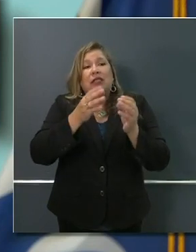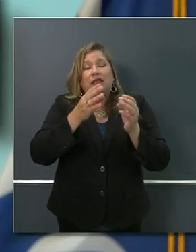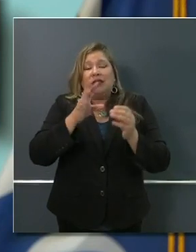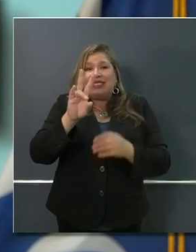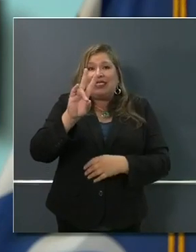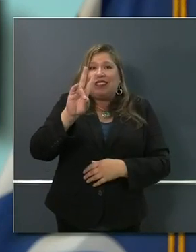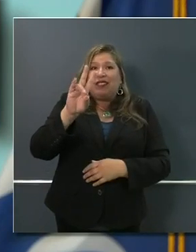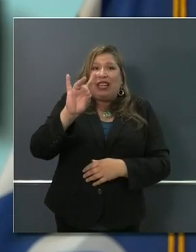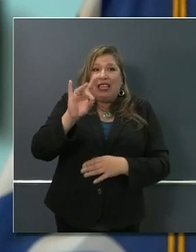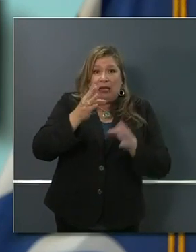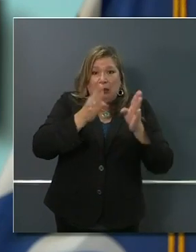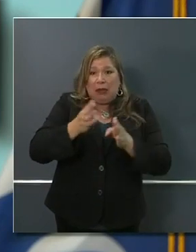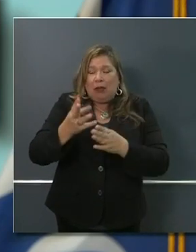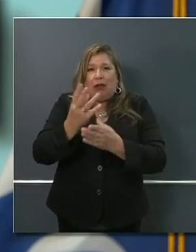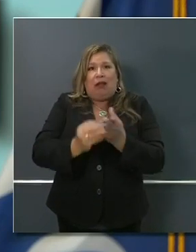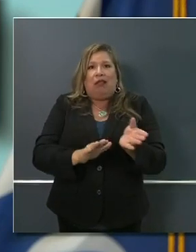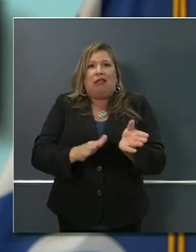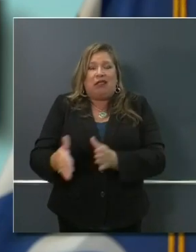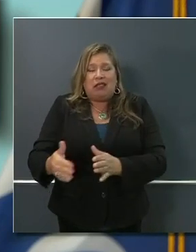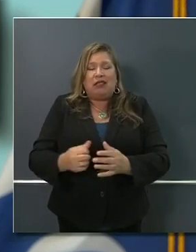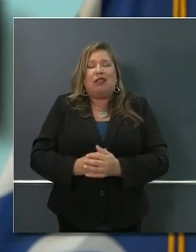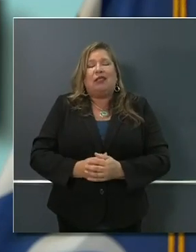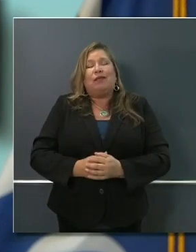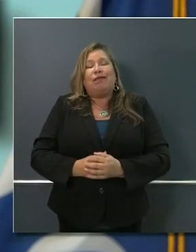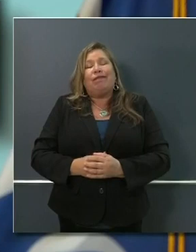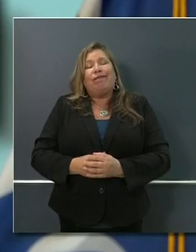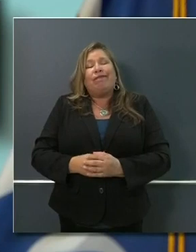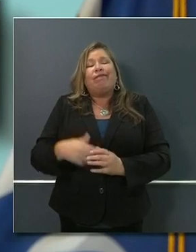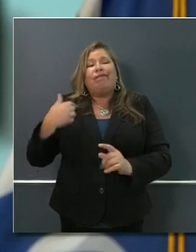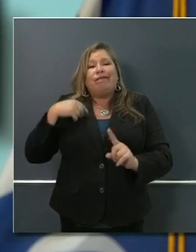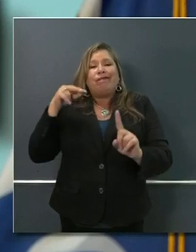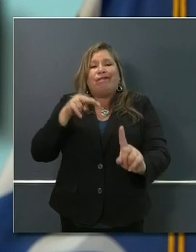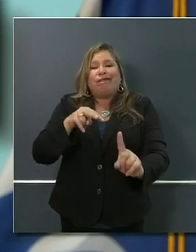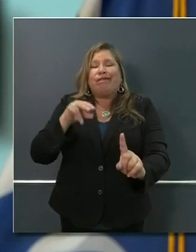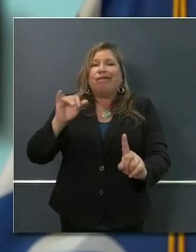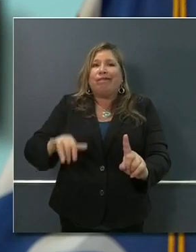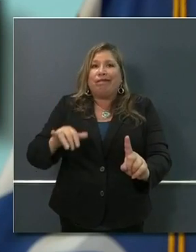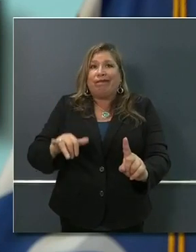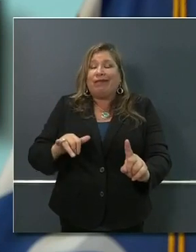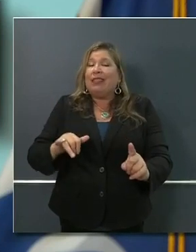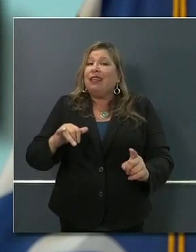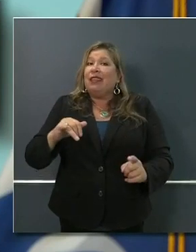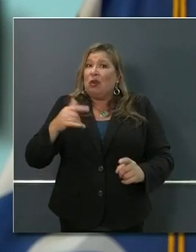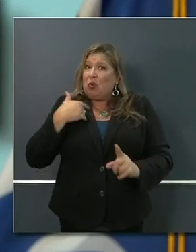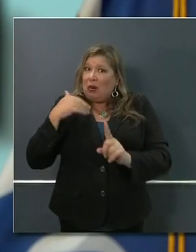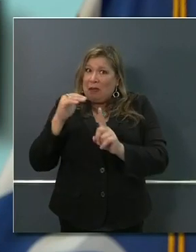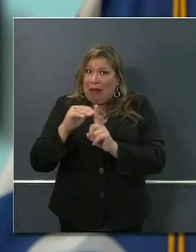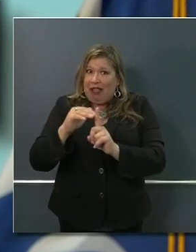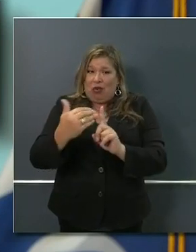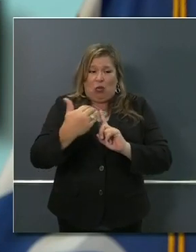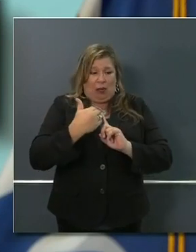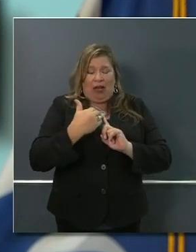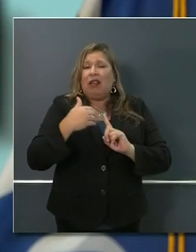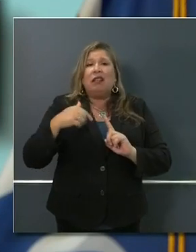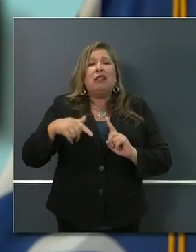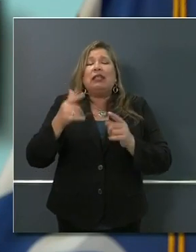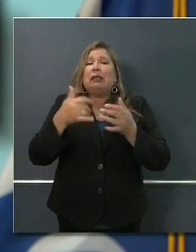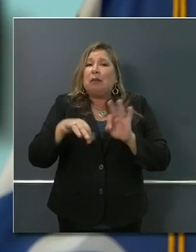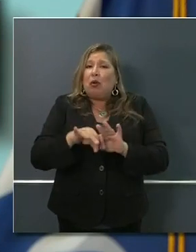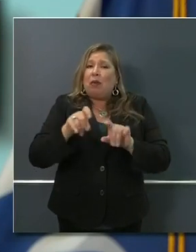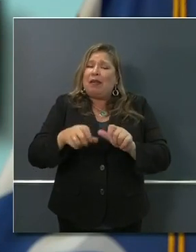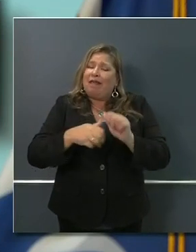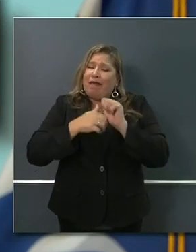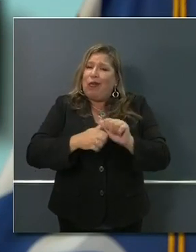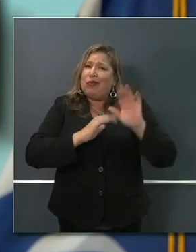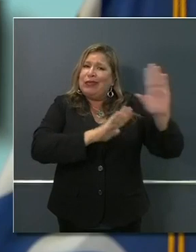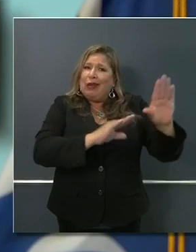tends to be the lagging indicator, but it's just a reminder that we're not out of the woods, a reminder of the importance of the stay-at-home orders, the reminder